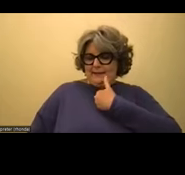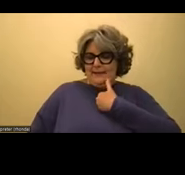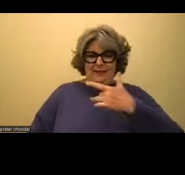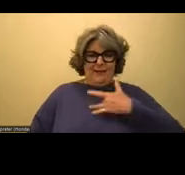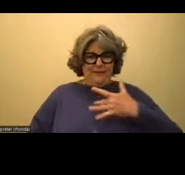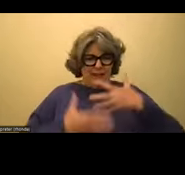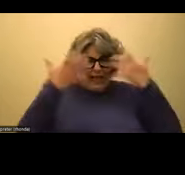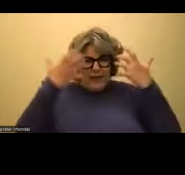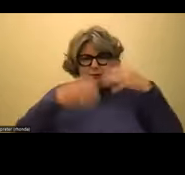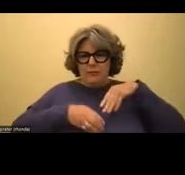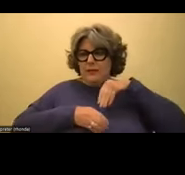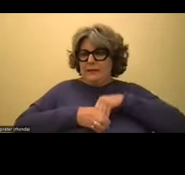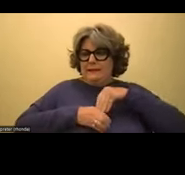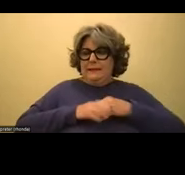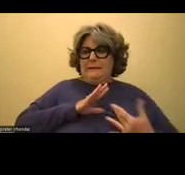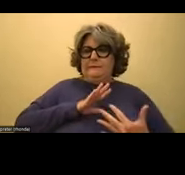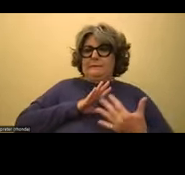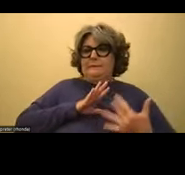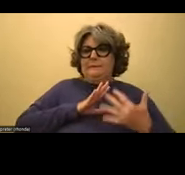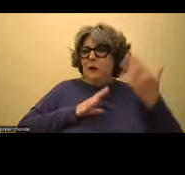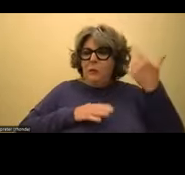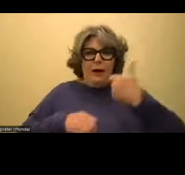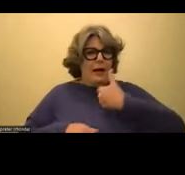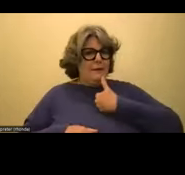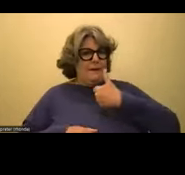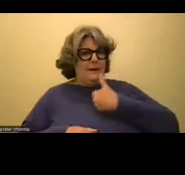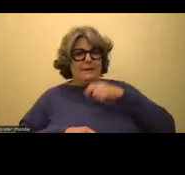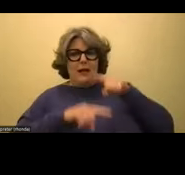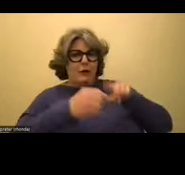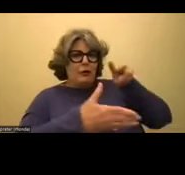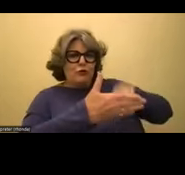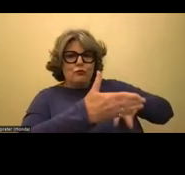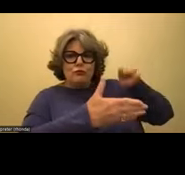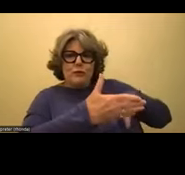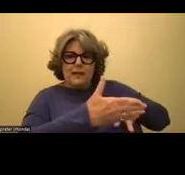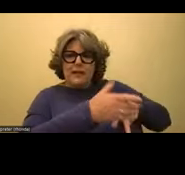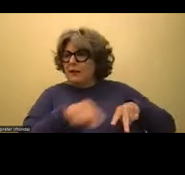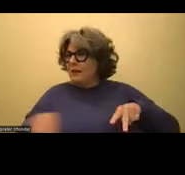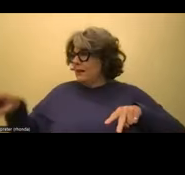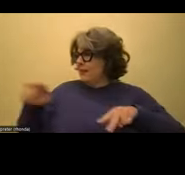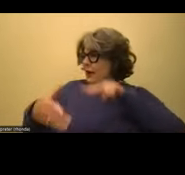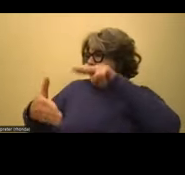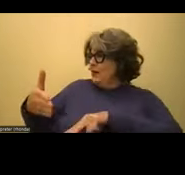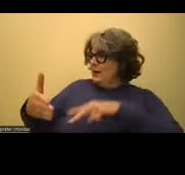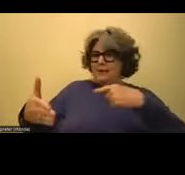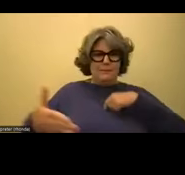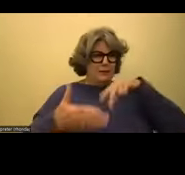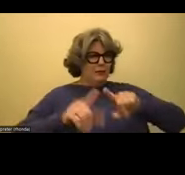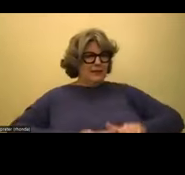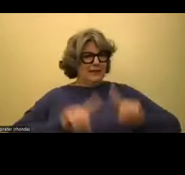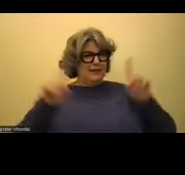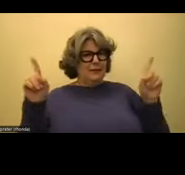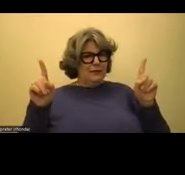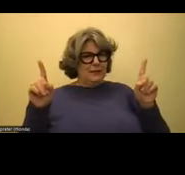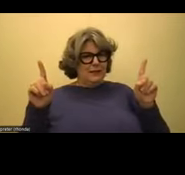because why couldn't I like read how my peers were and why couldn't I understand what